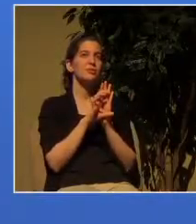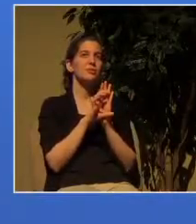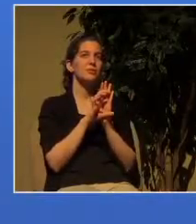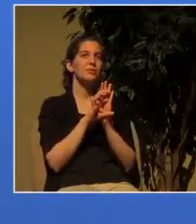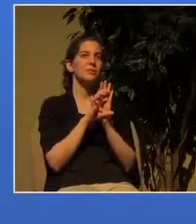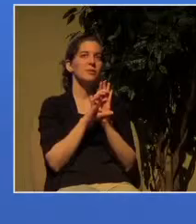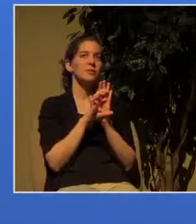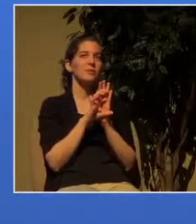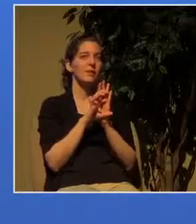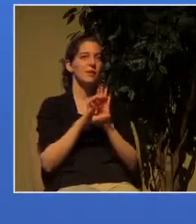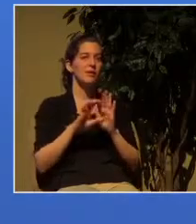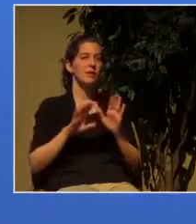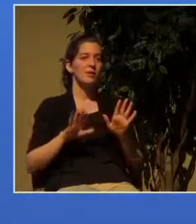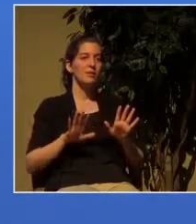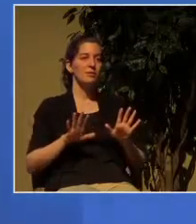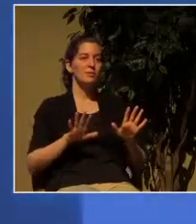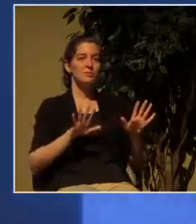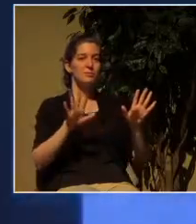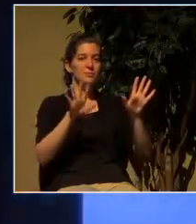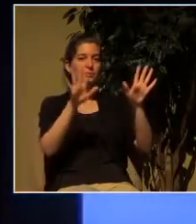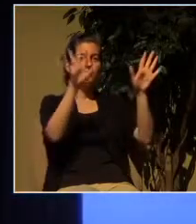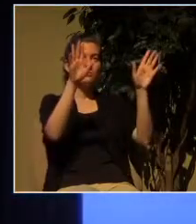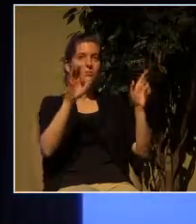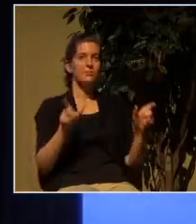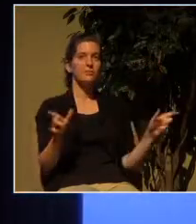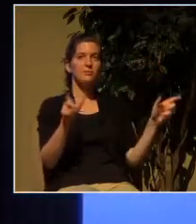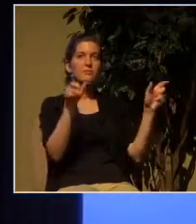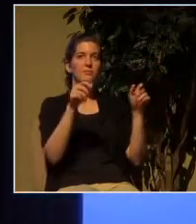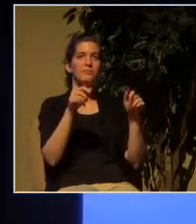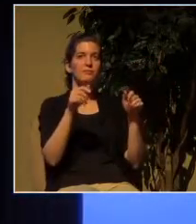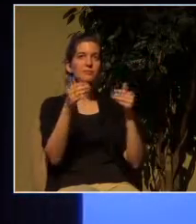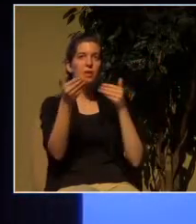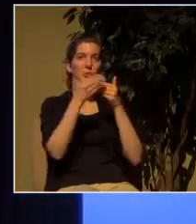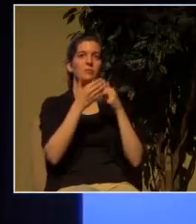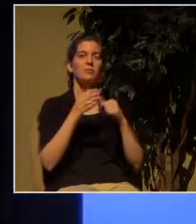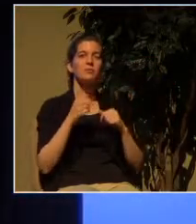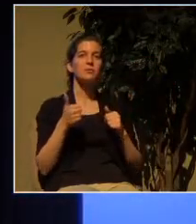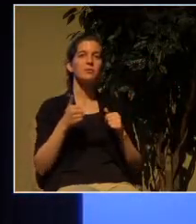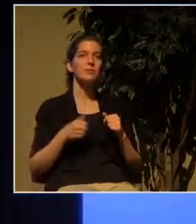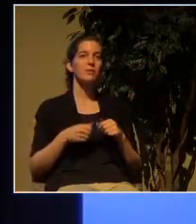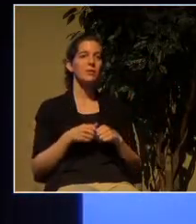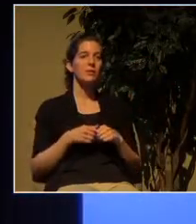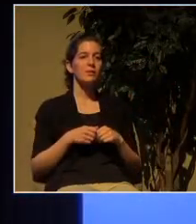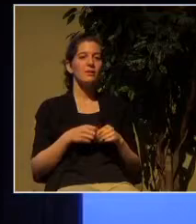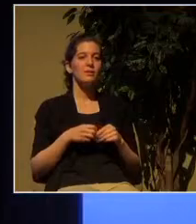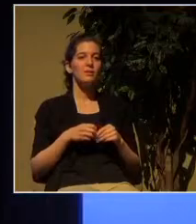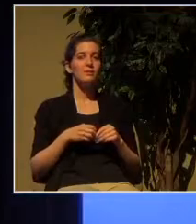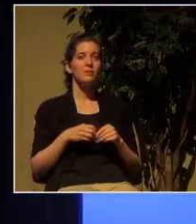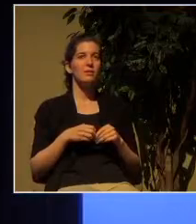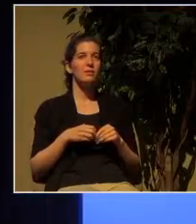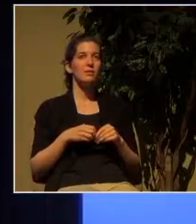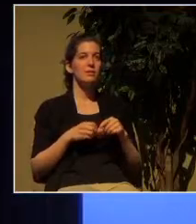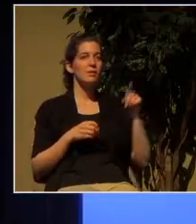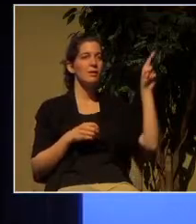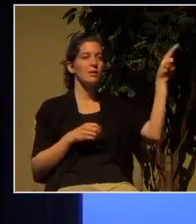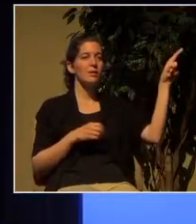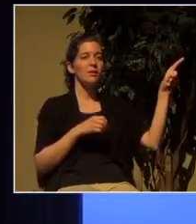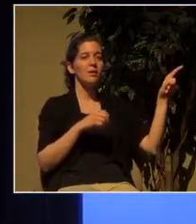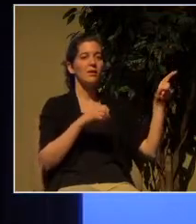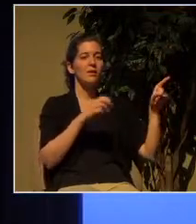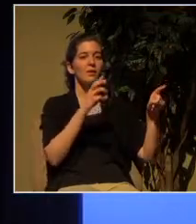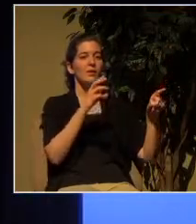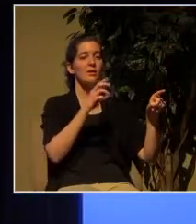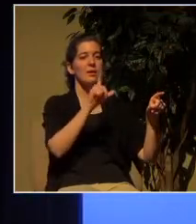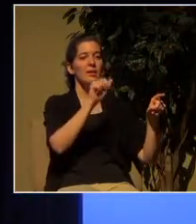looking at together and we'll do a close up if we can go to the next slide here you see the lake of fire the destruction